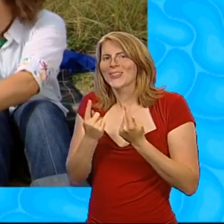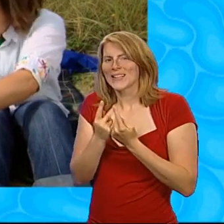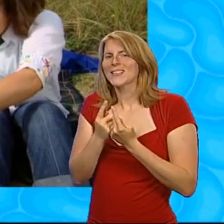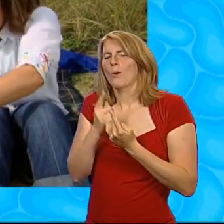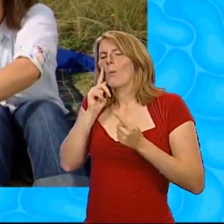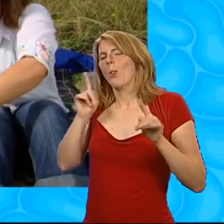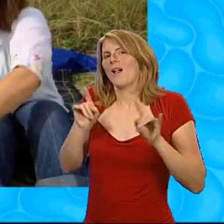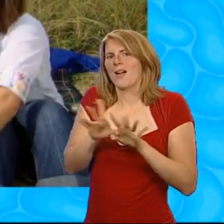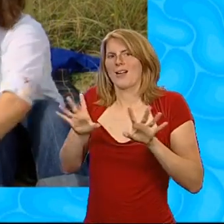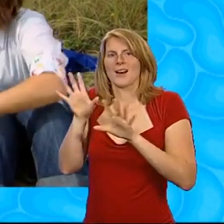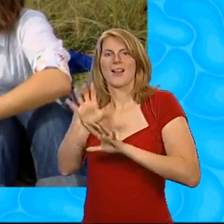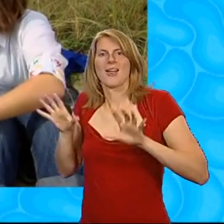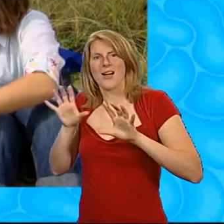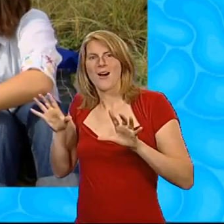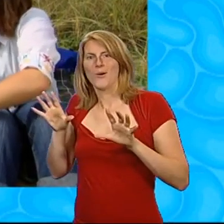clouds too.